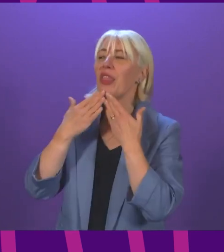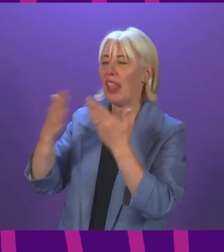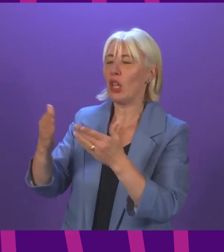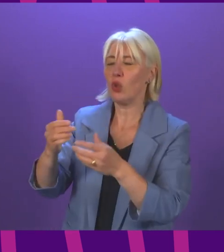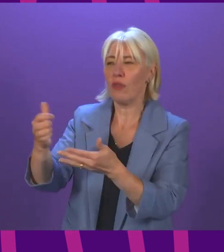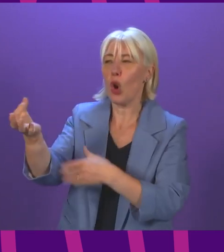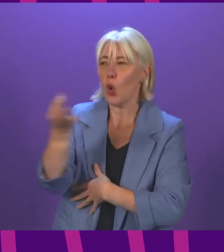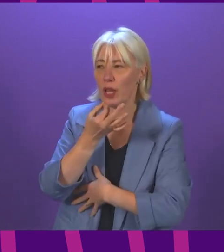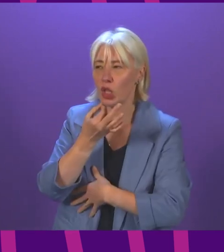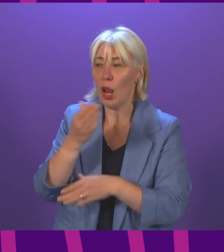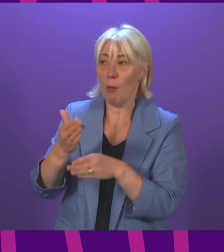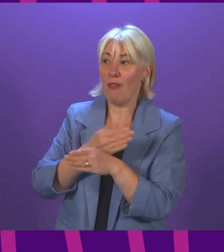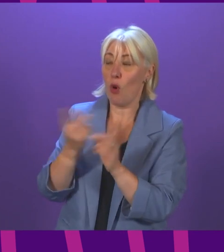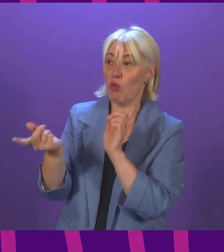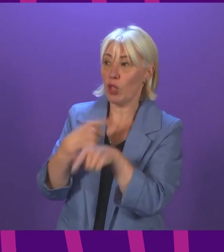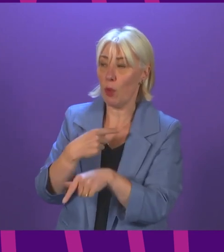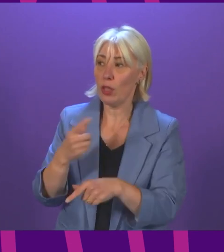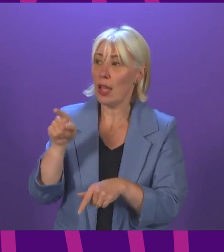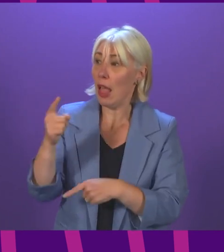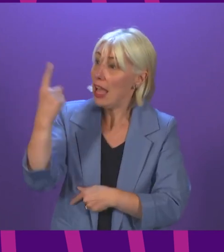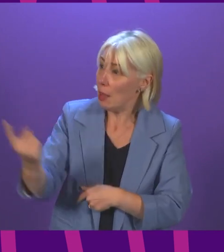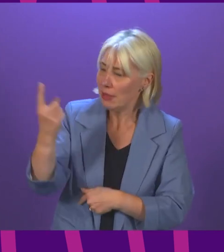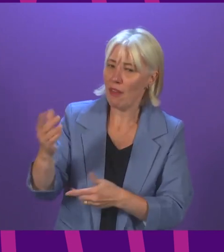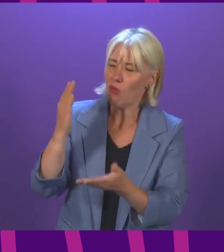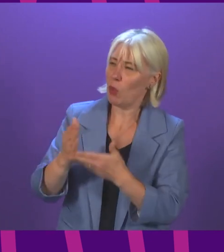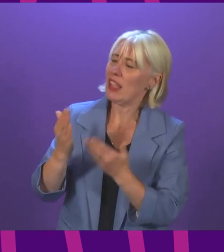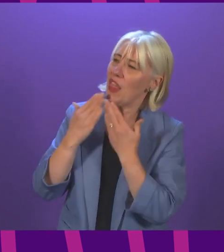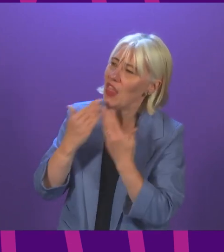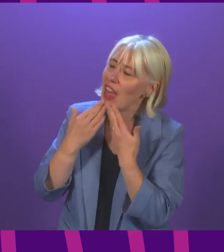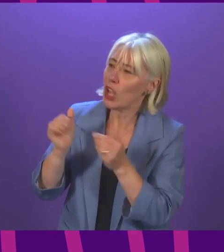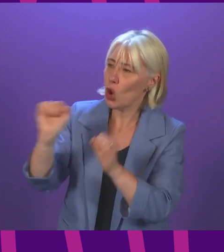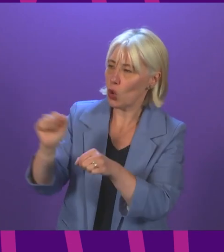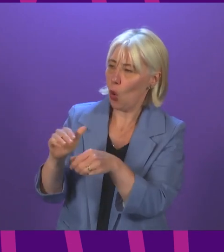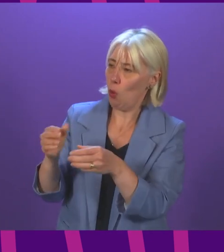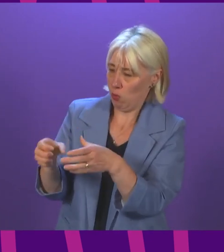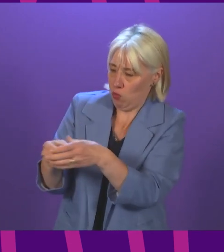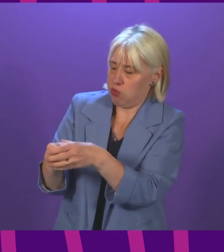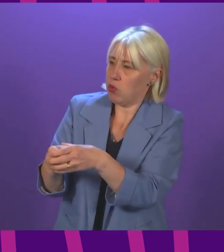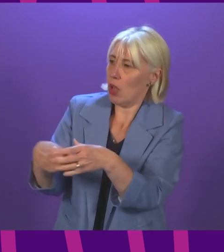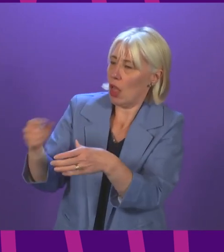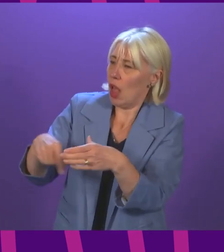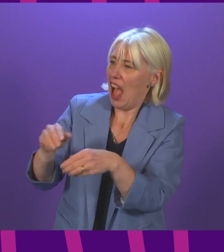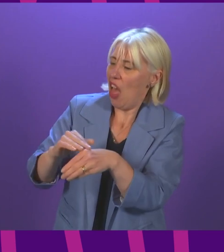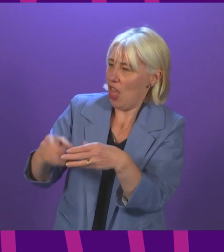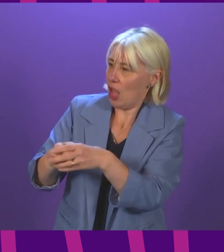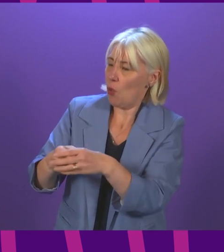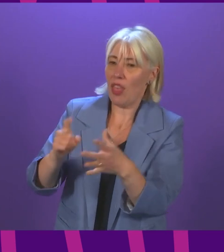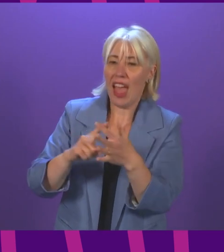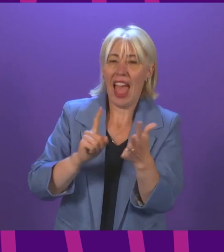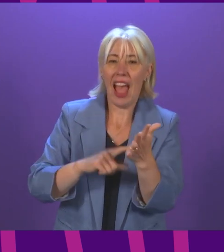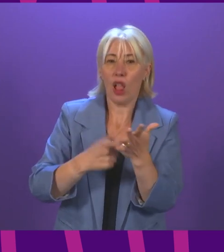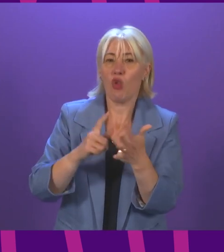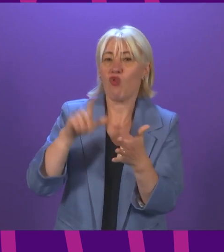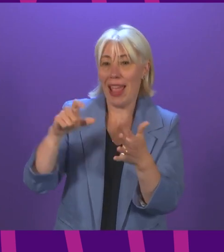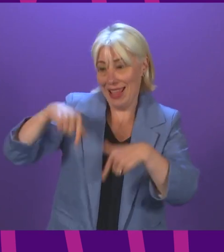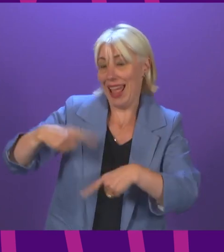answer this question, pay credit to him personally, because I know he's been involved particularly in the ethnic minority community in Edinburgh through the work he's done with LREC over